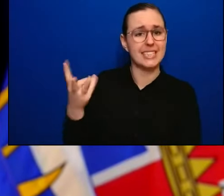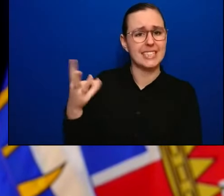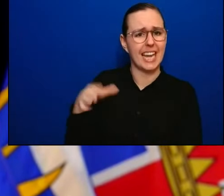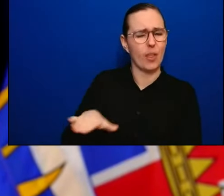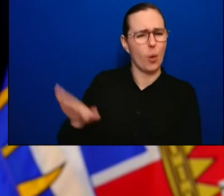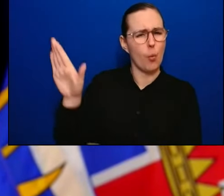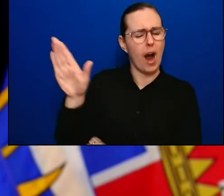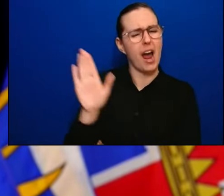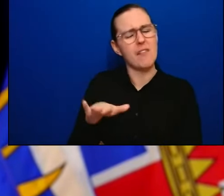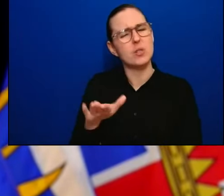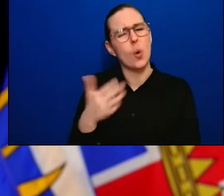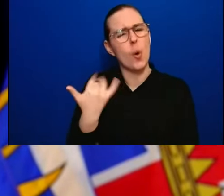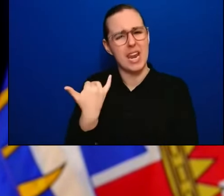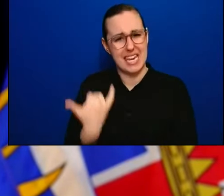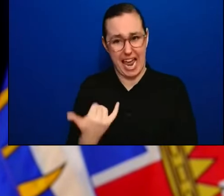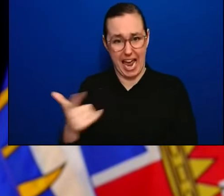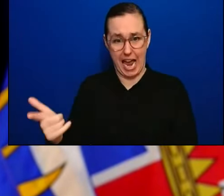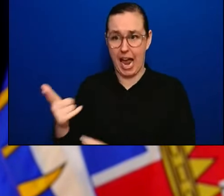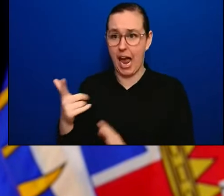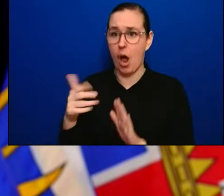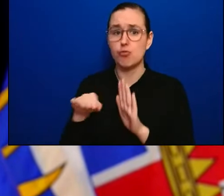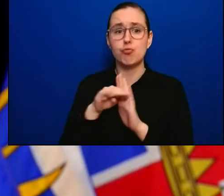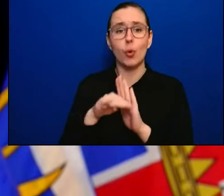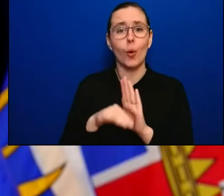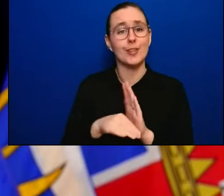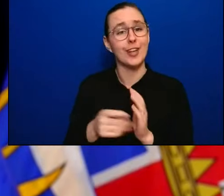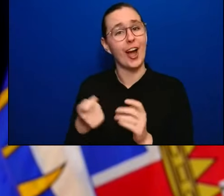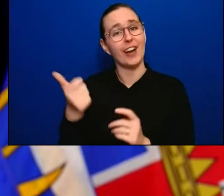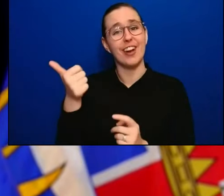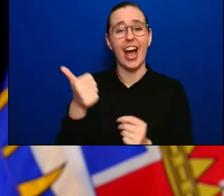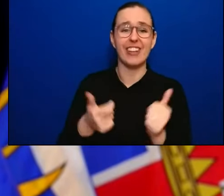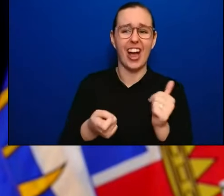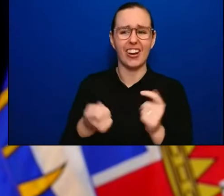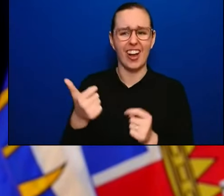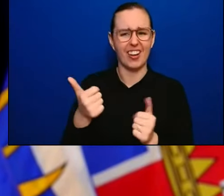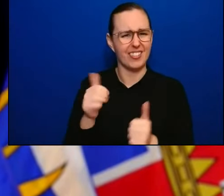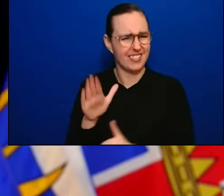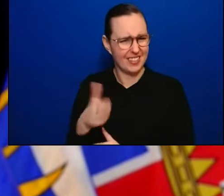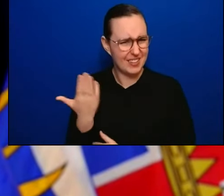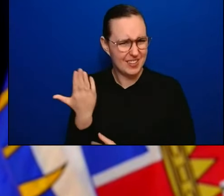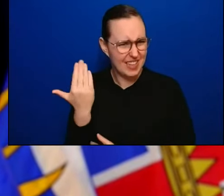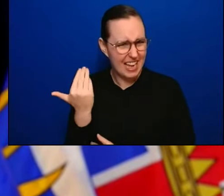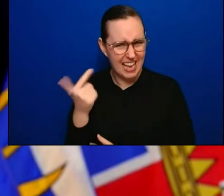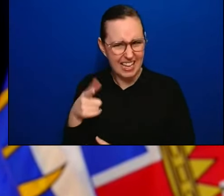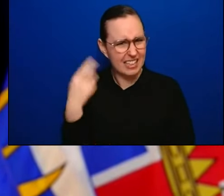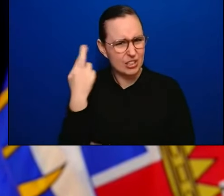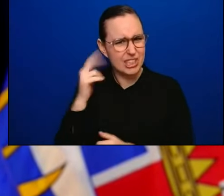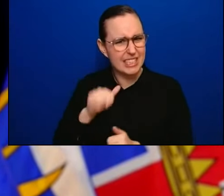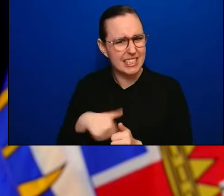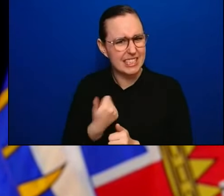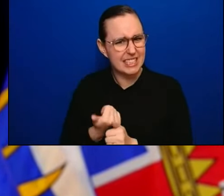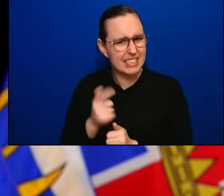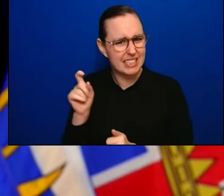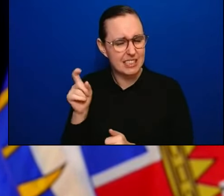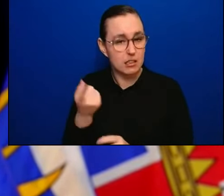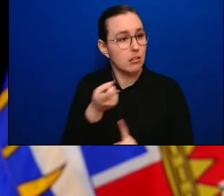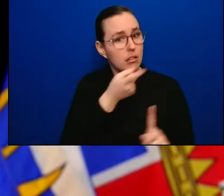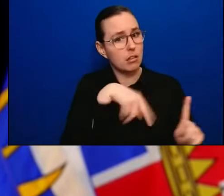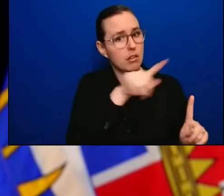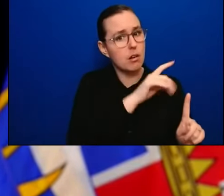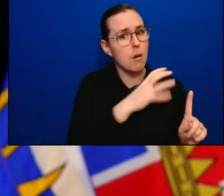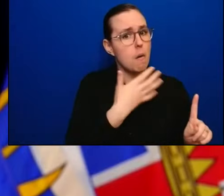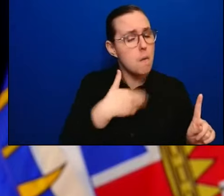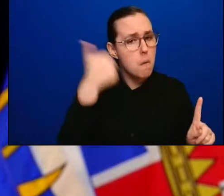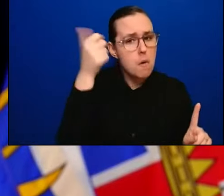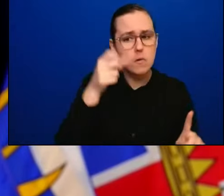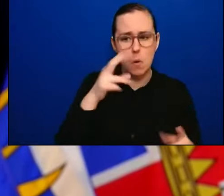protective measures now? And how would you explain that strategy to people who are vulnerable or elderly and know